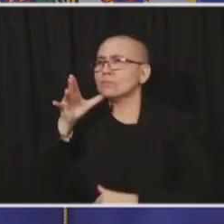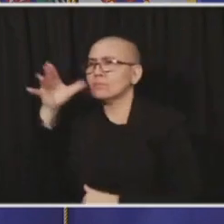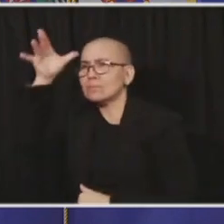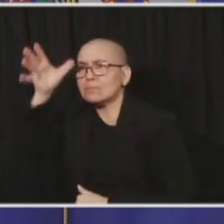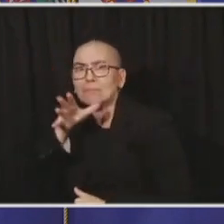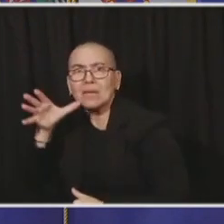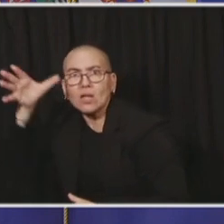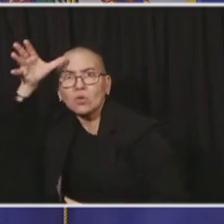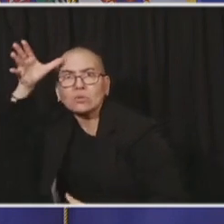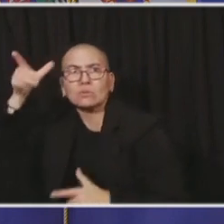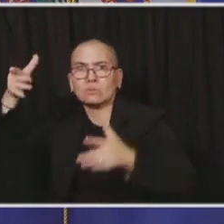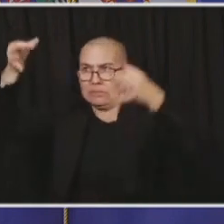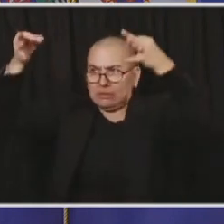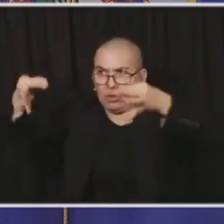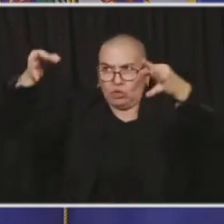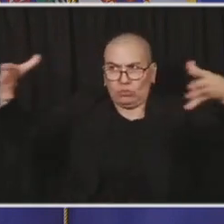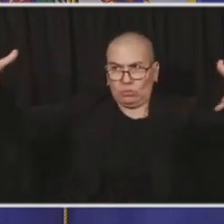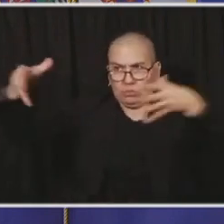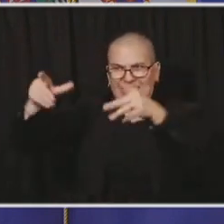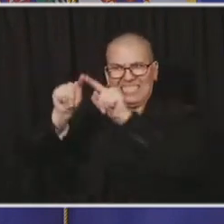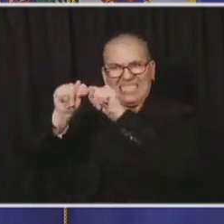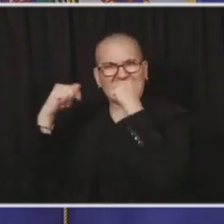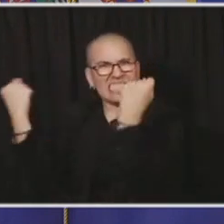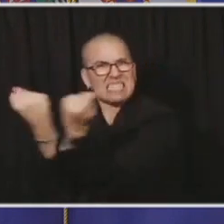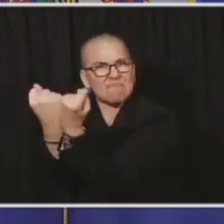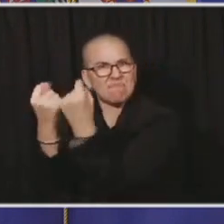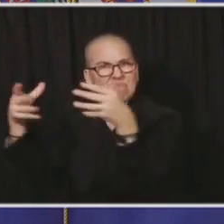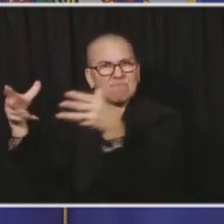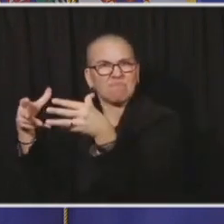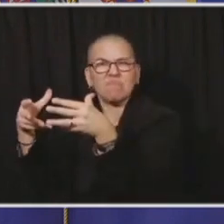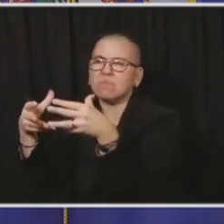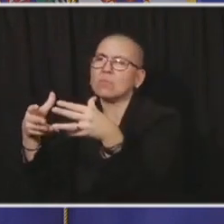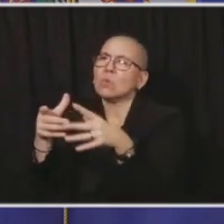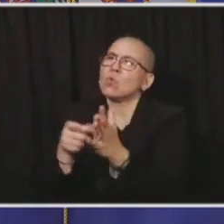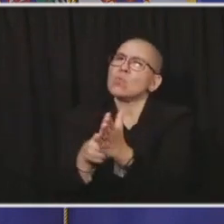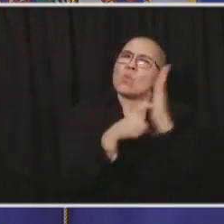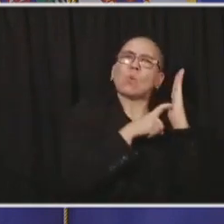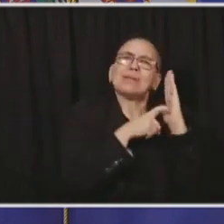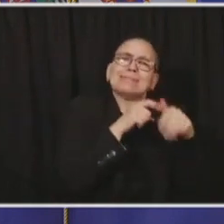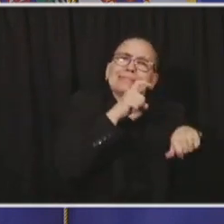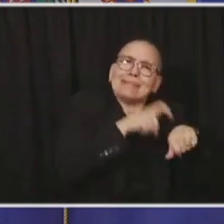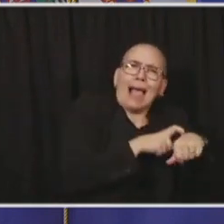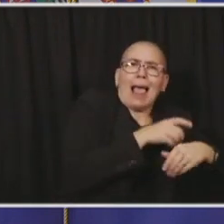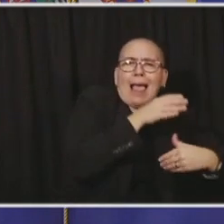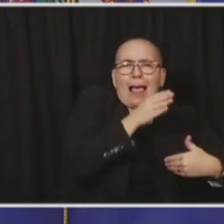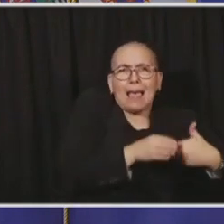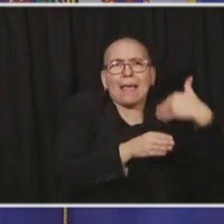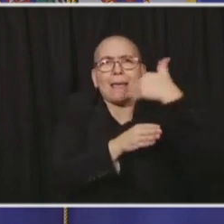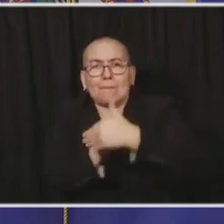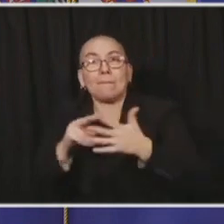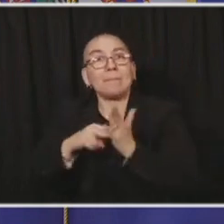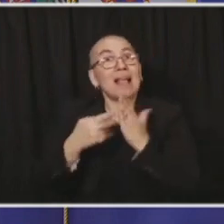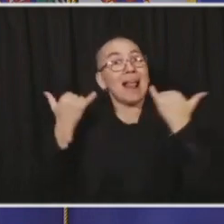this back into place. It's going to take us a little bit of time. Many are starting that as we speak, but talking about the sun rising,